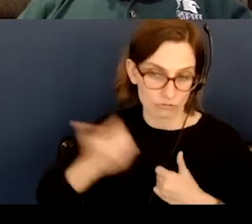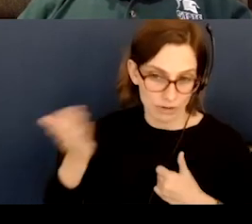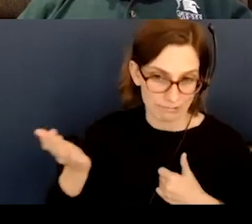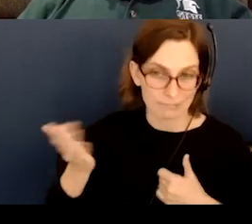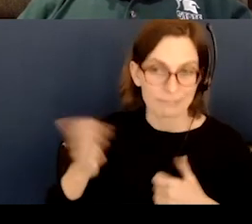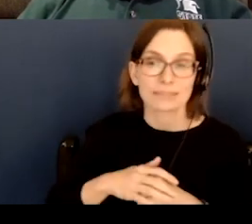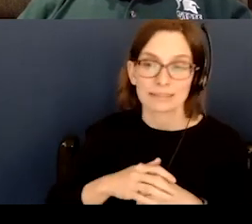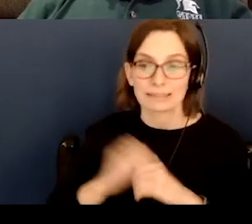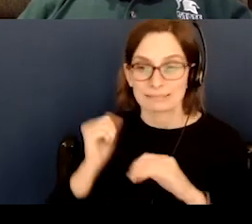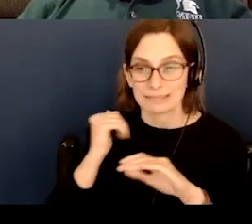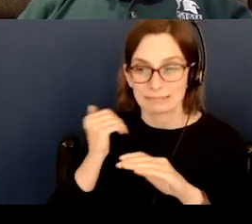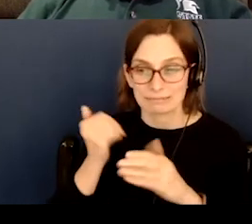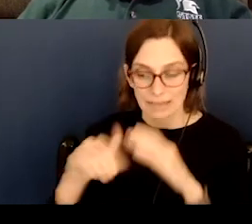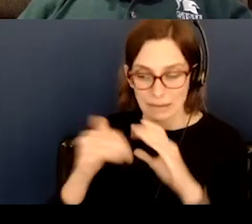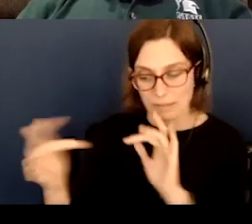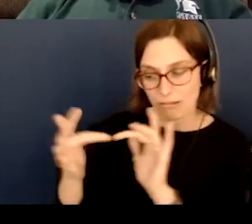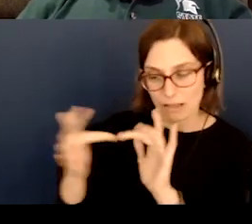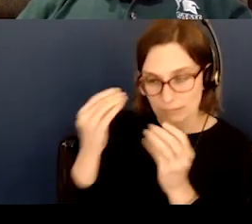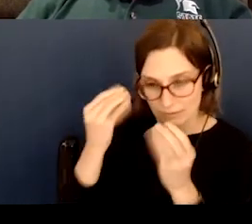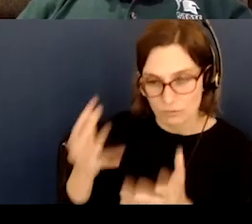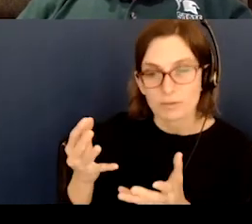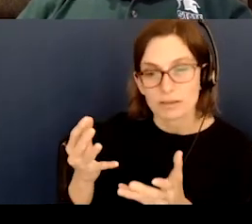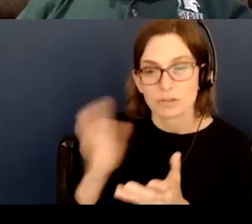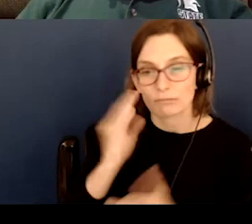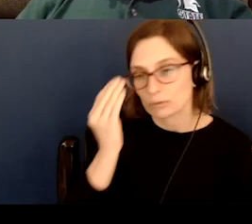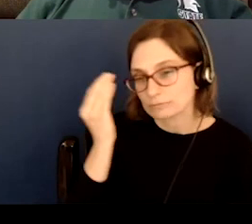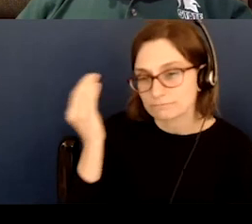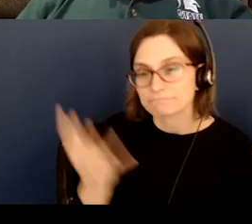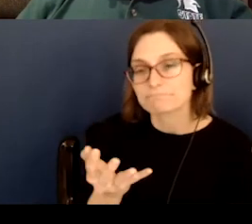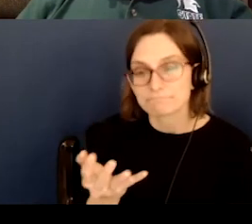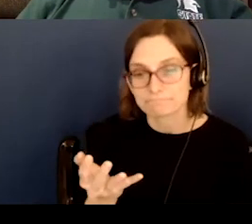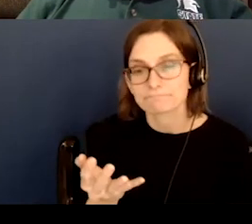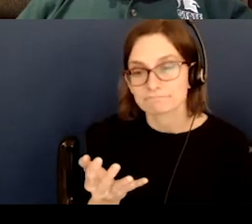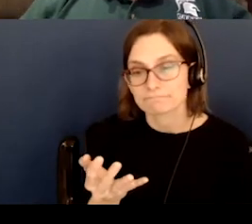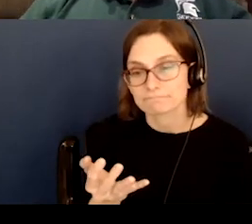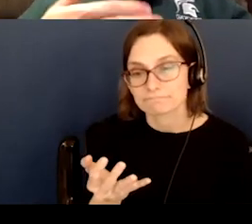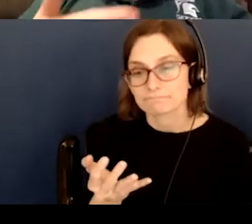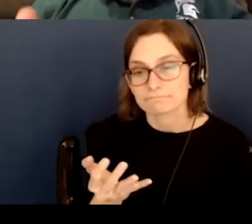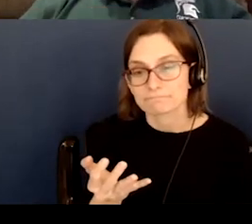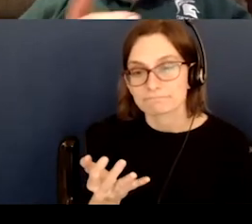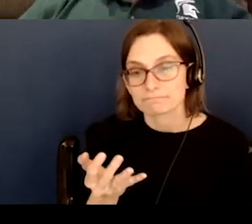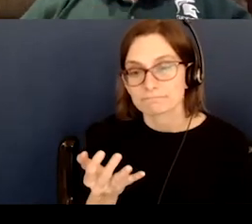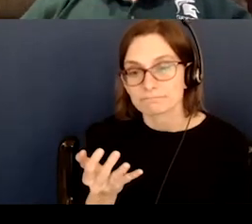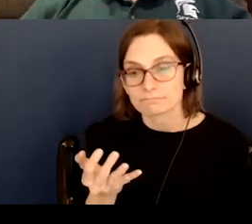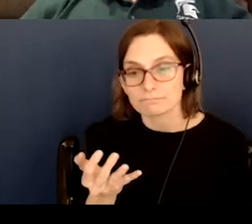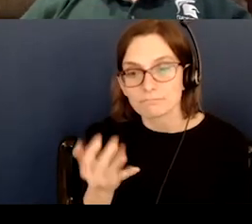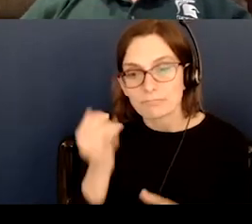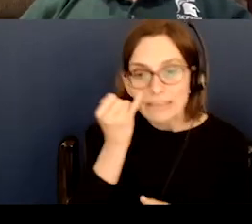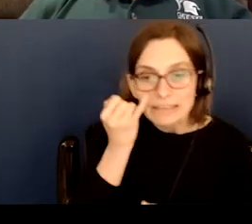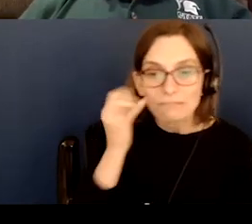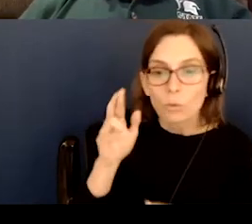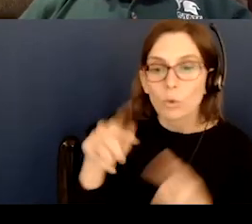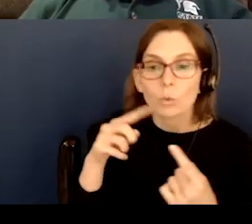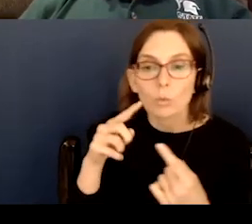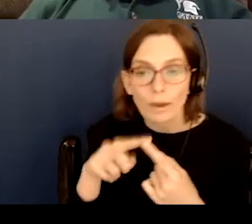email contact information, and you'll be notified if, if, or when we have a topic.